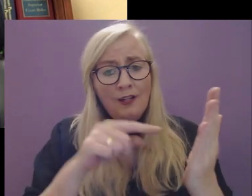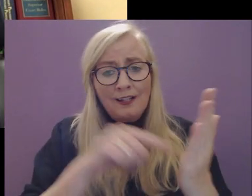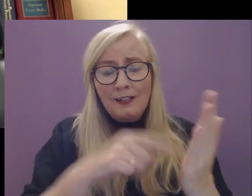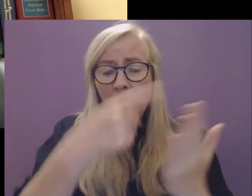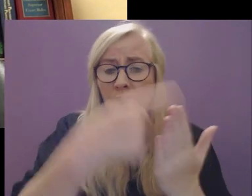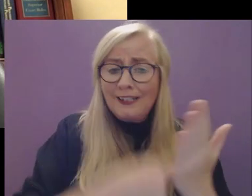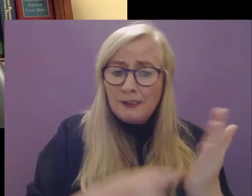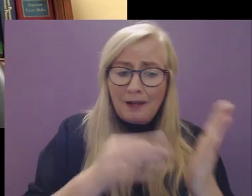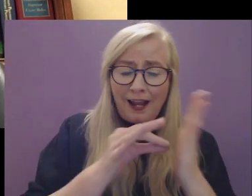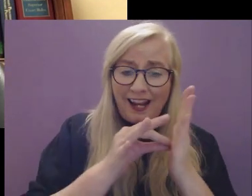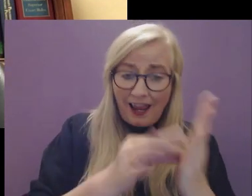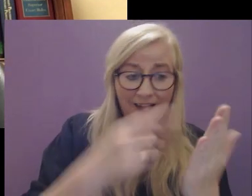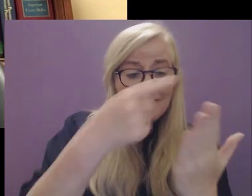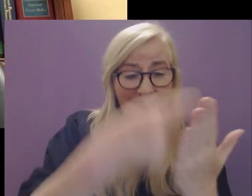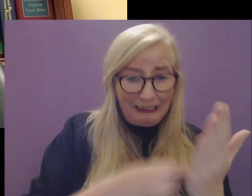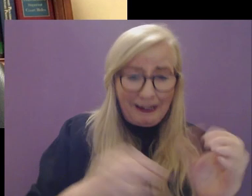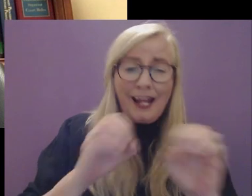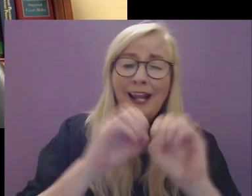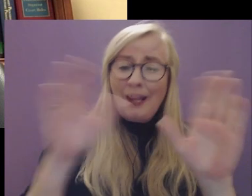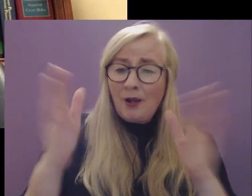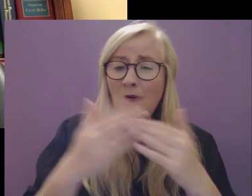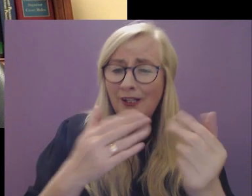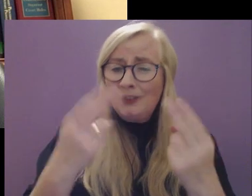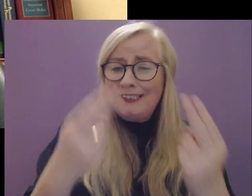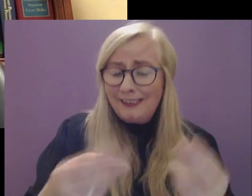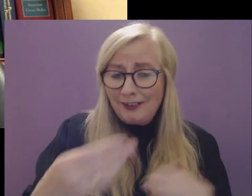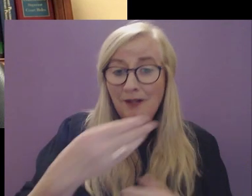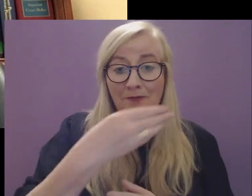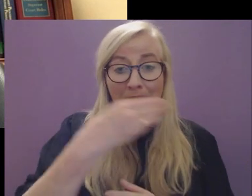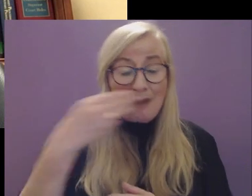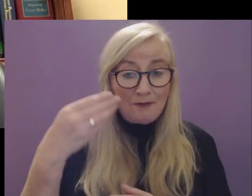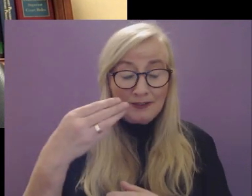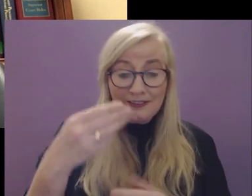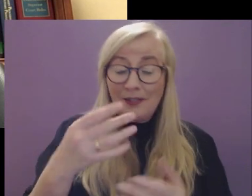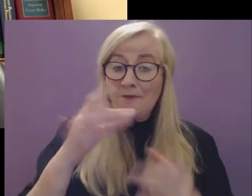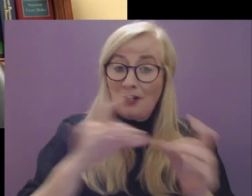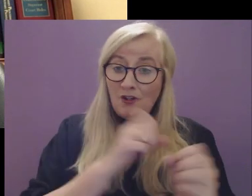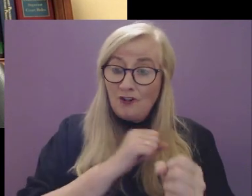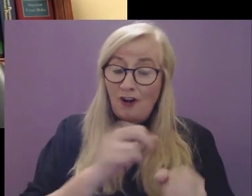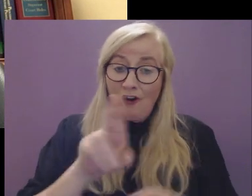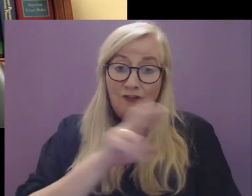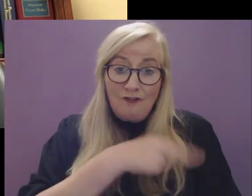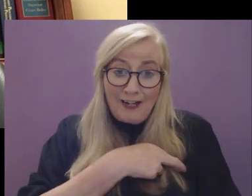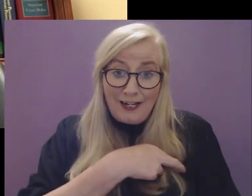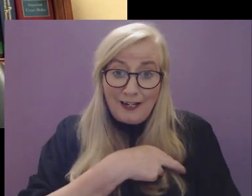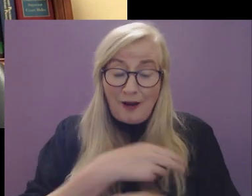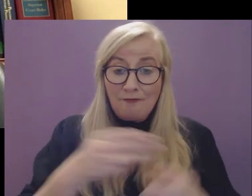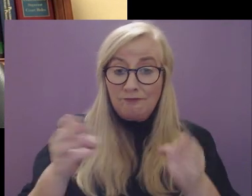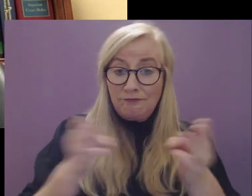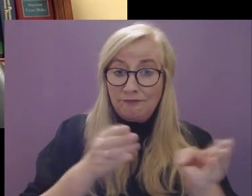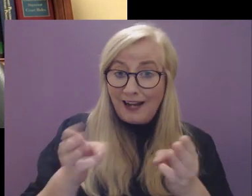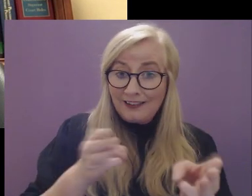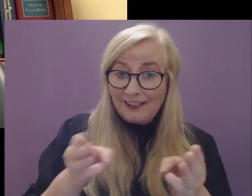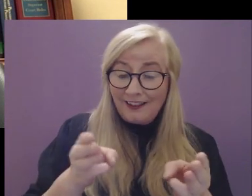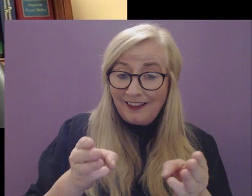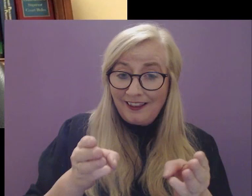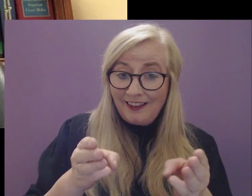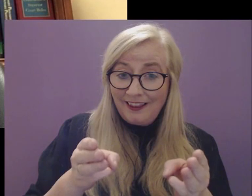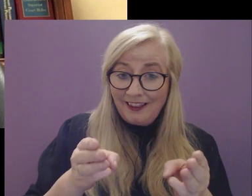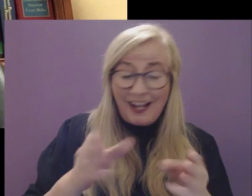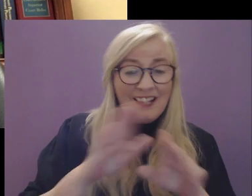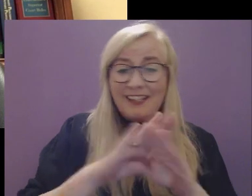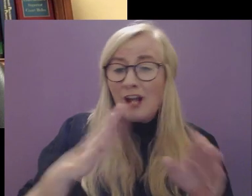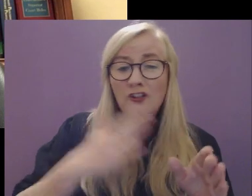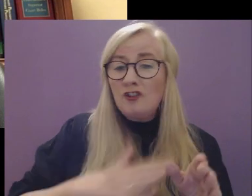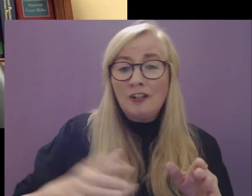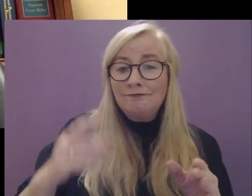and principles, it's clear that what is required is a commitment which is tangible and real, and not only one that